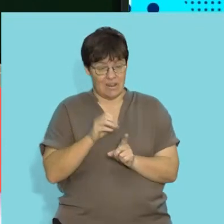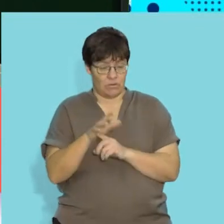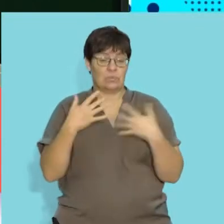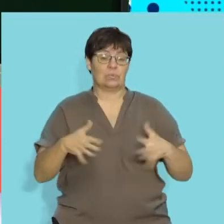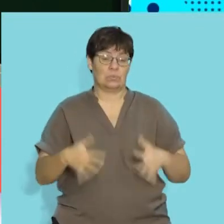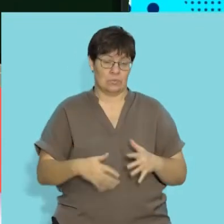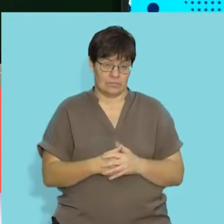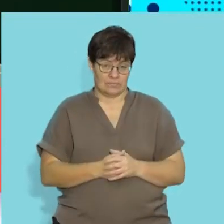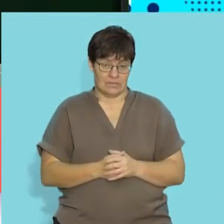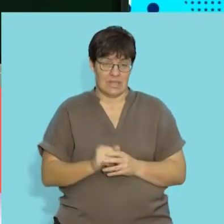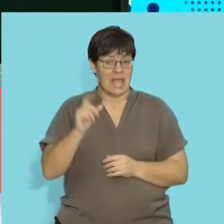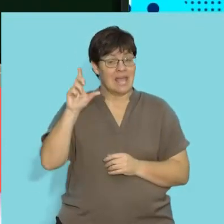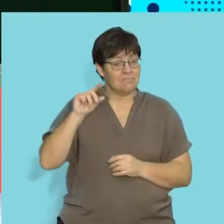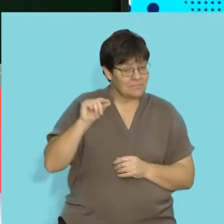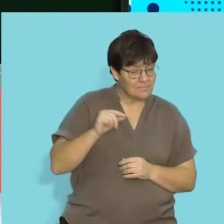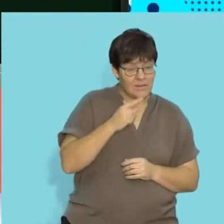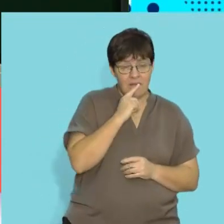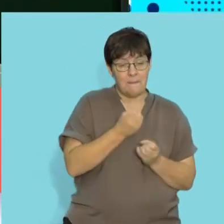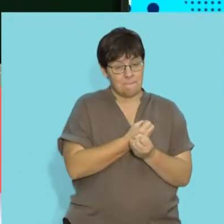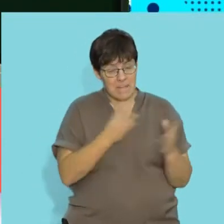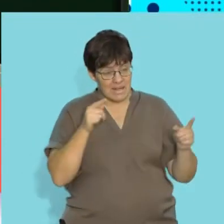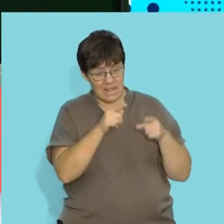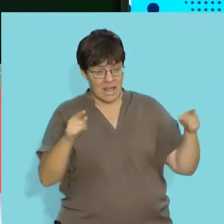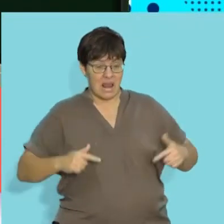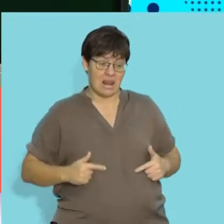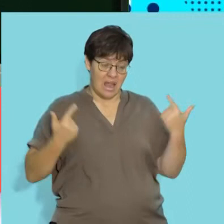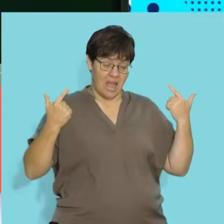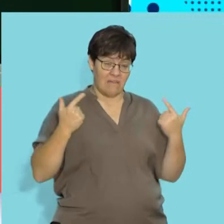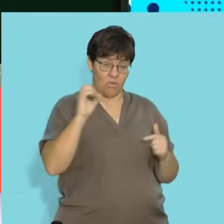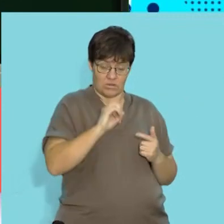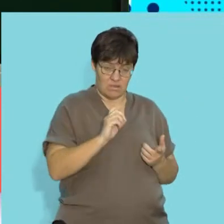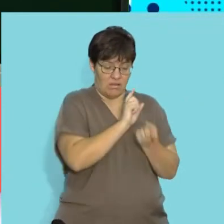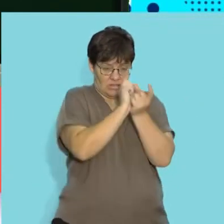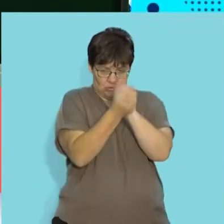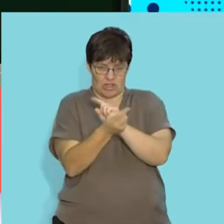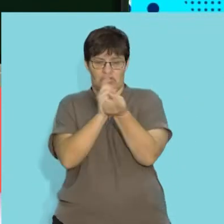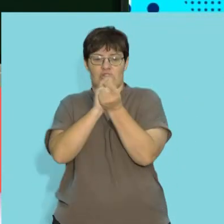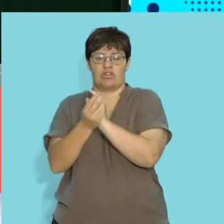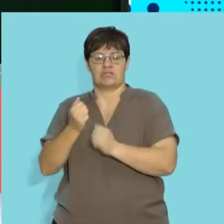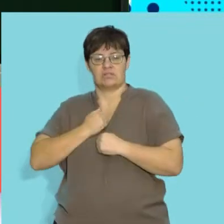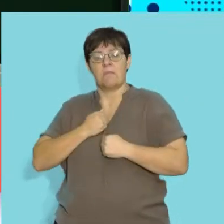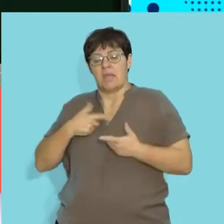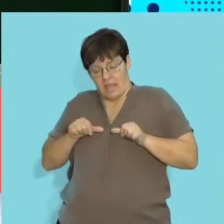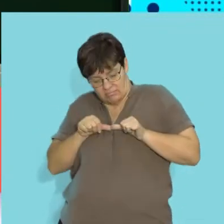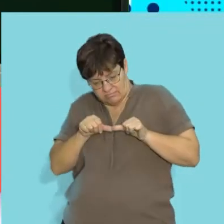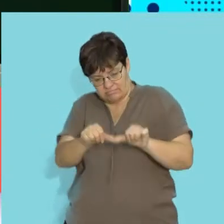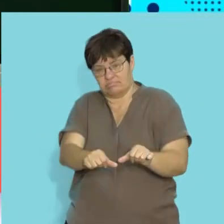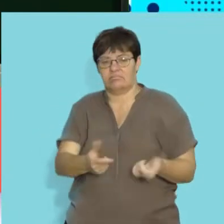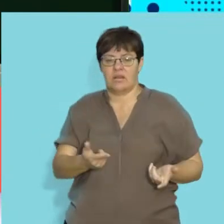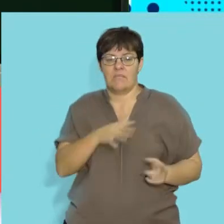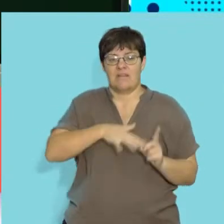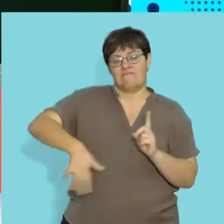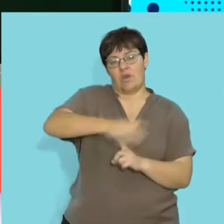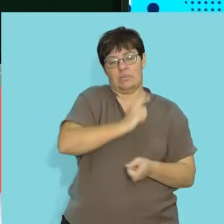significantly. It's interesting that we noted that many of our living organisms have adapted in their unique ways to be able to